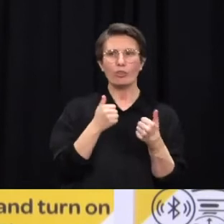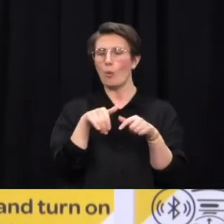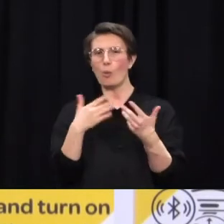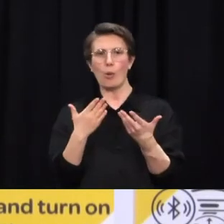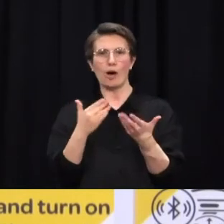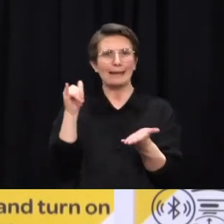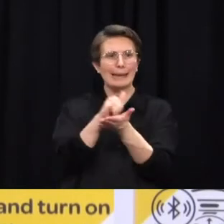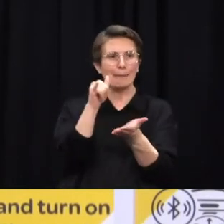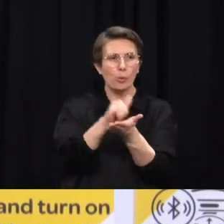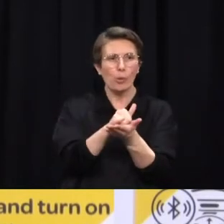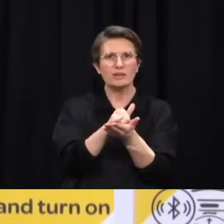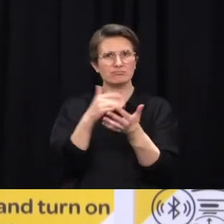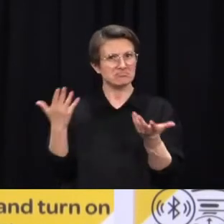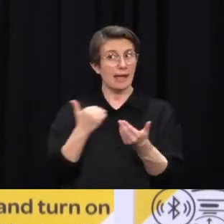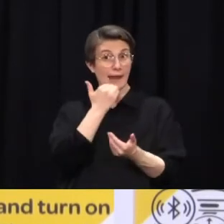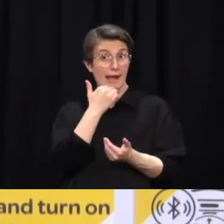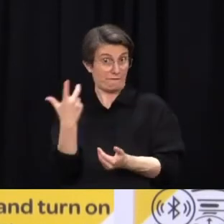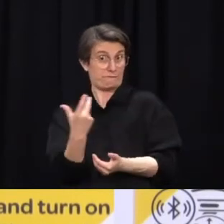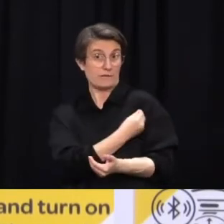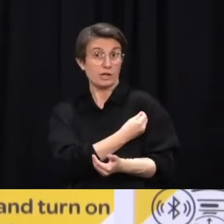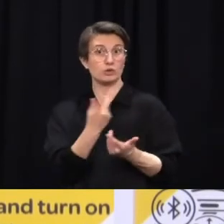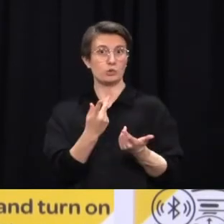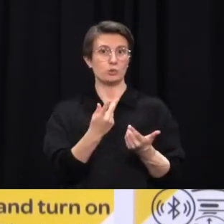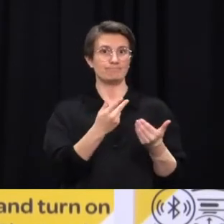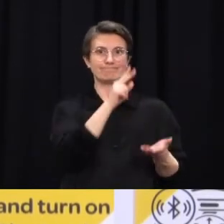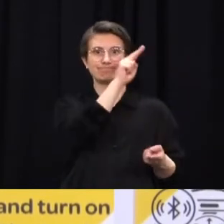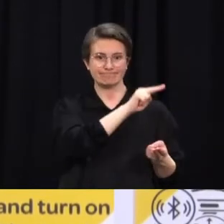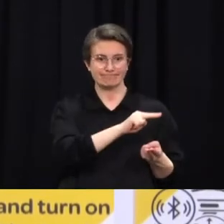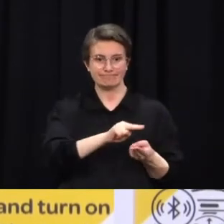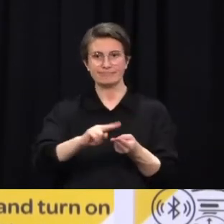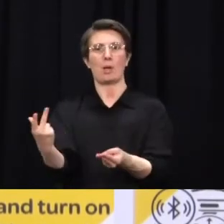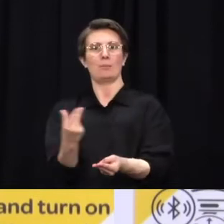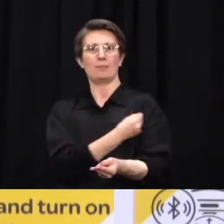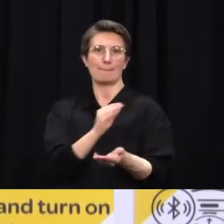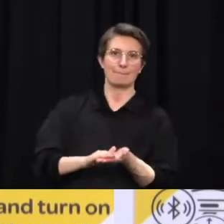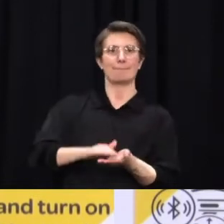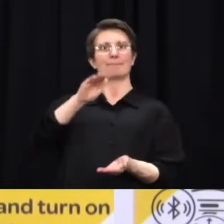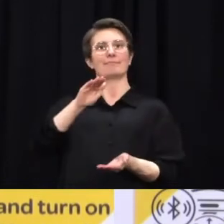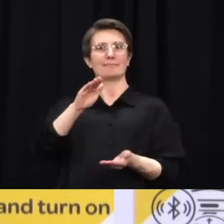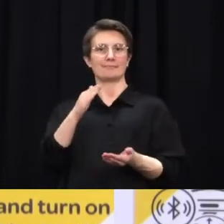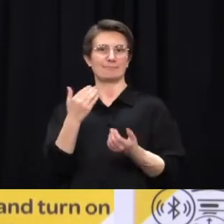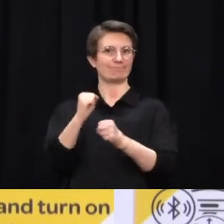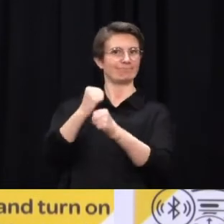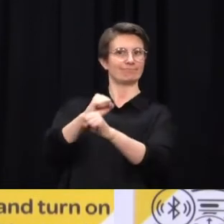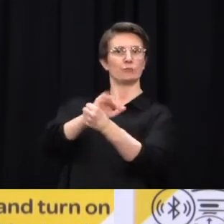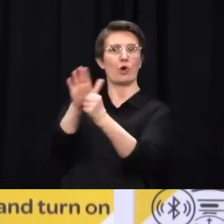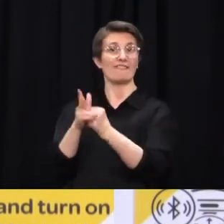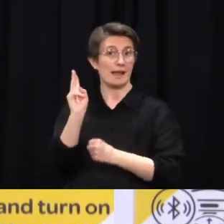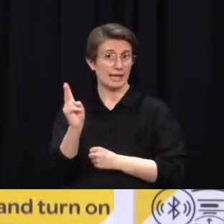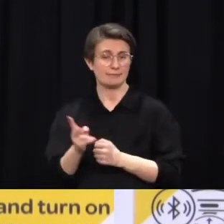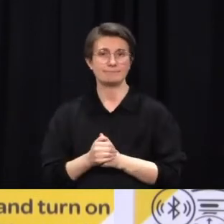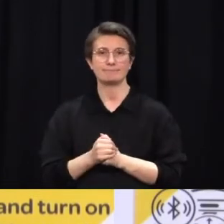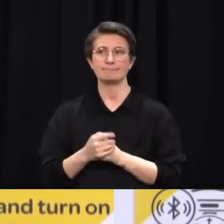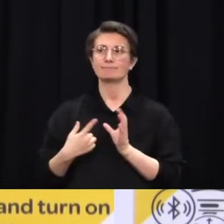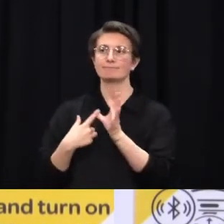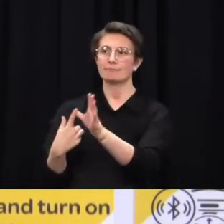additional shots available should we need to use them for booster shots. So we've got over 10 million doses of the vaccine coming